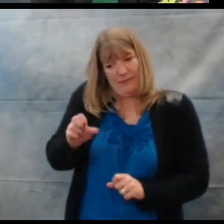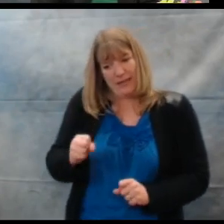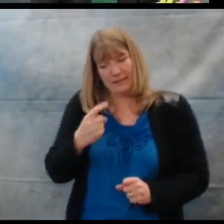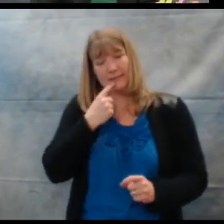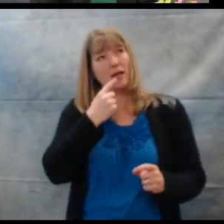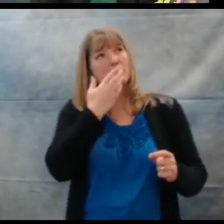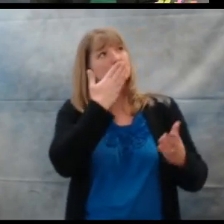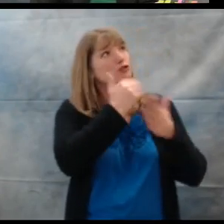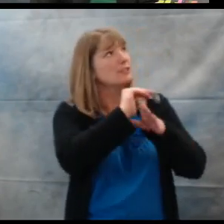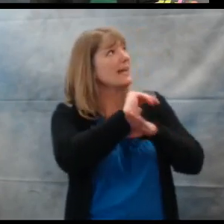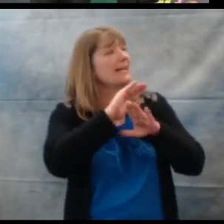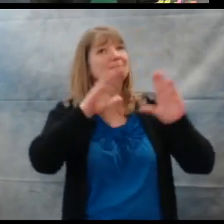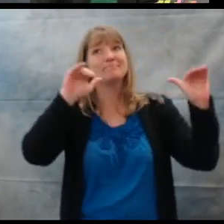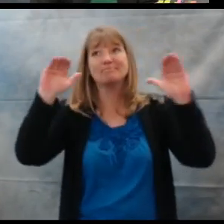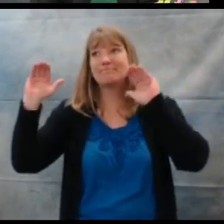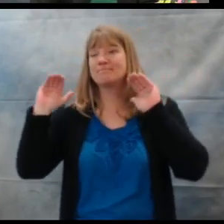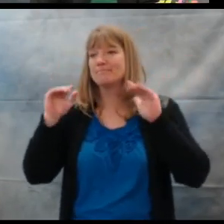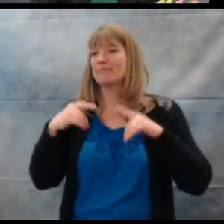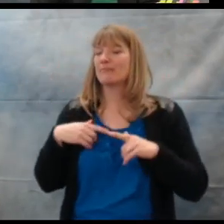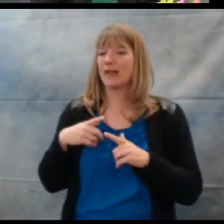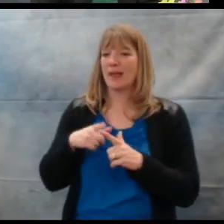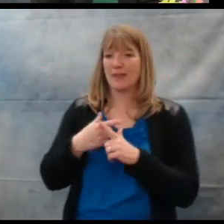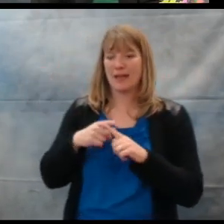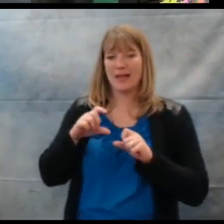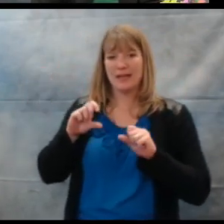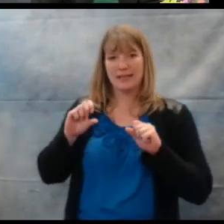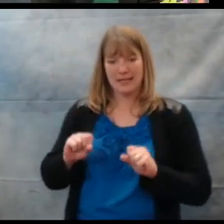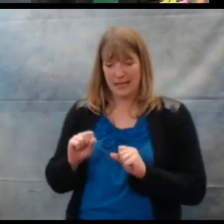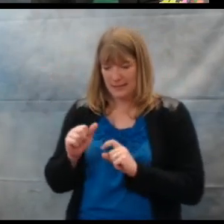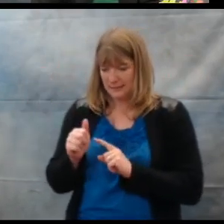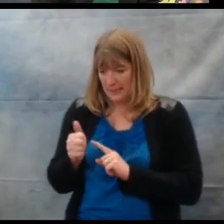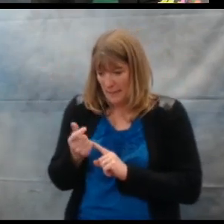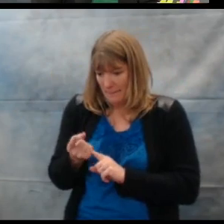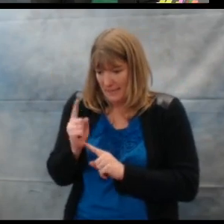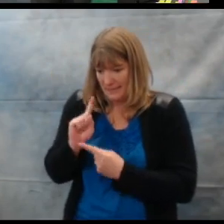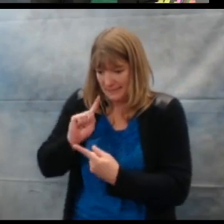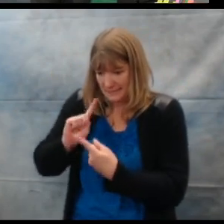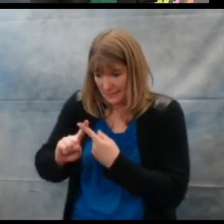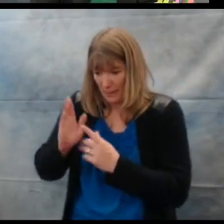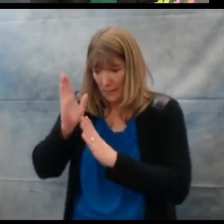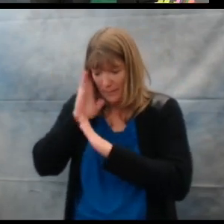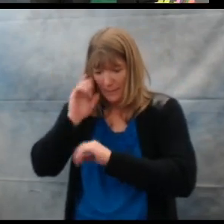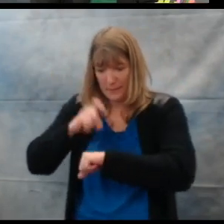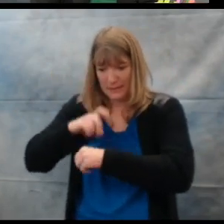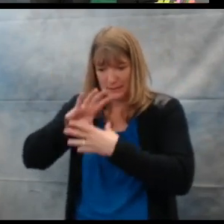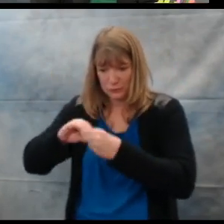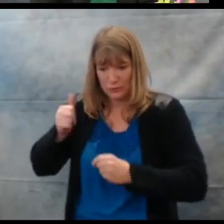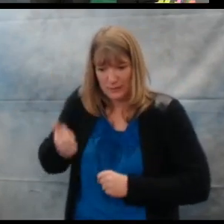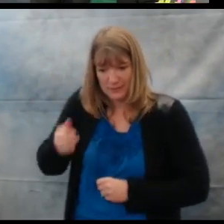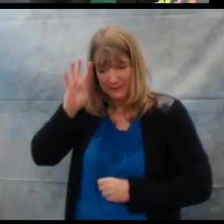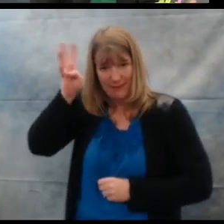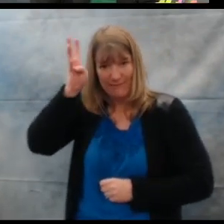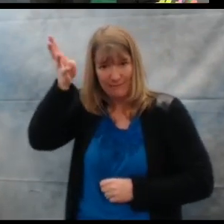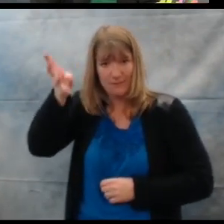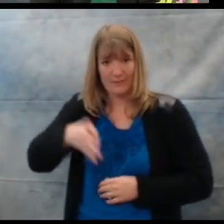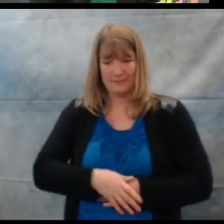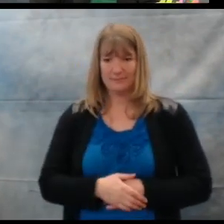he could say goodnight to. And then use that as his own ten minutes till bedtime story.